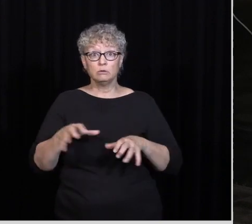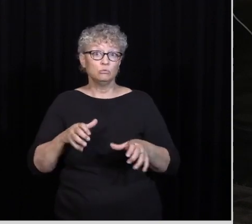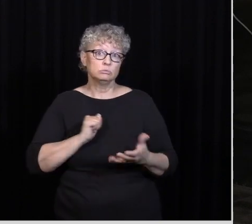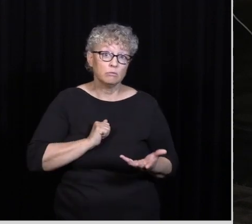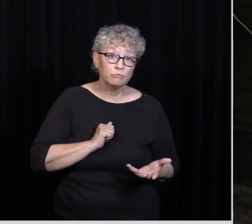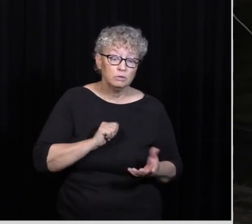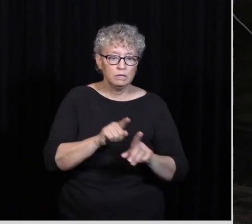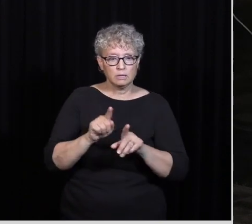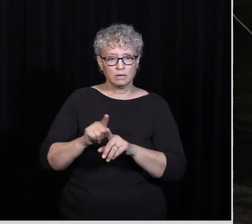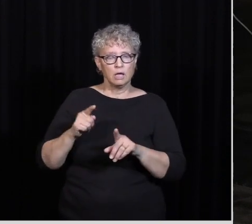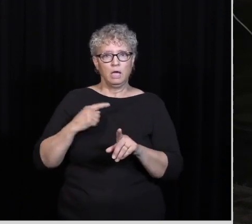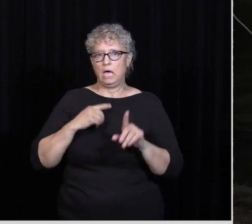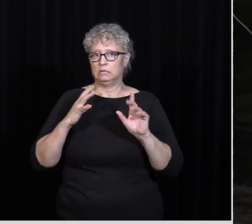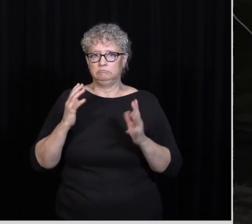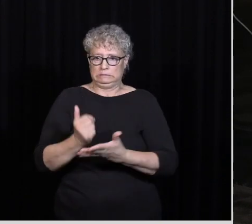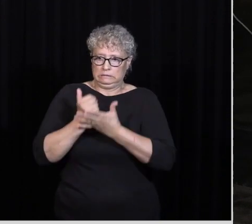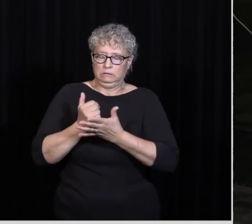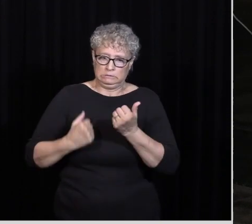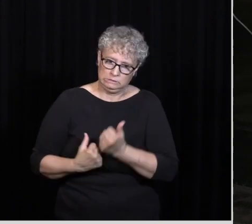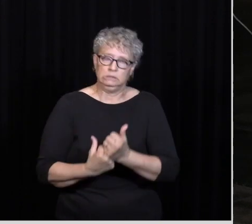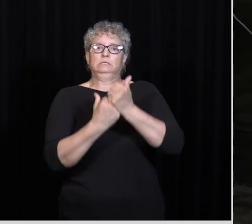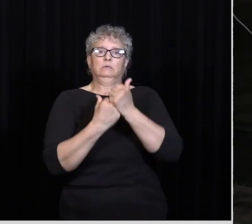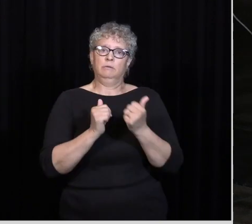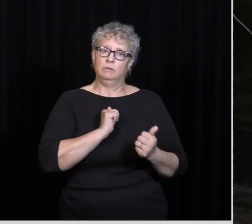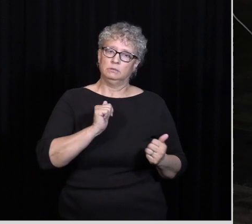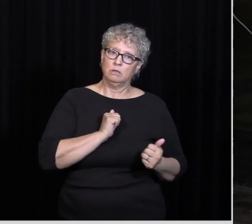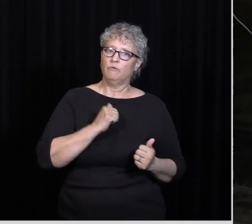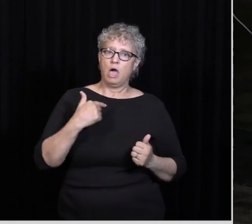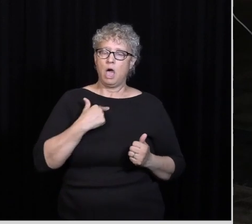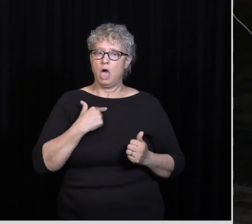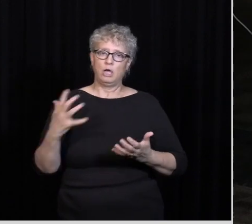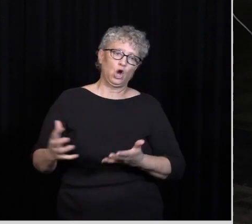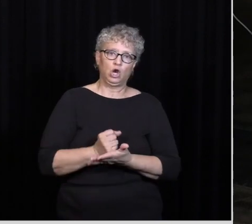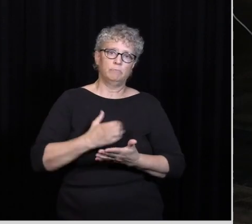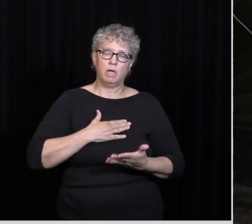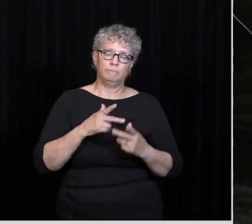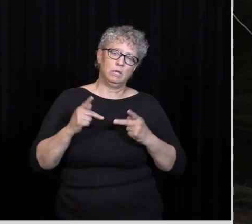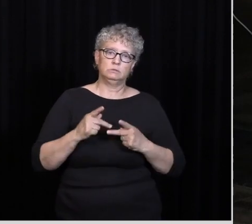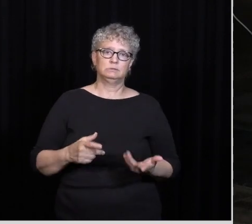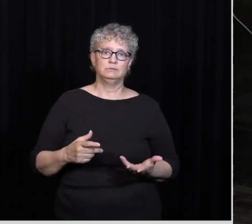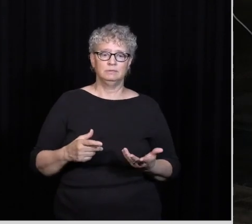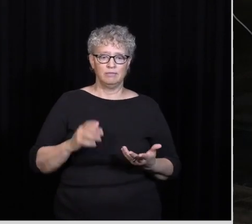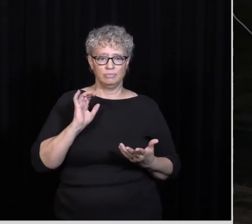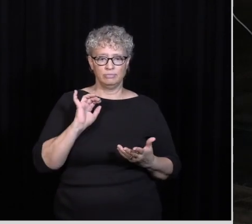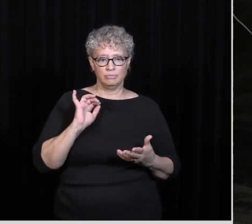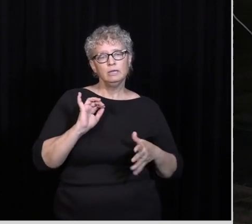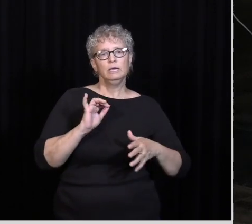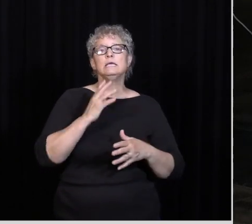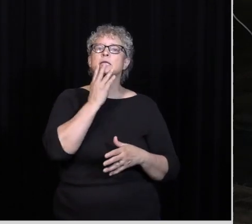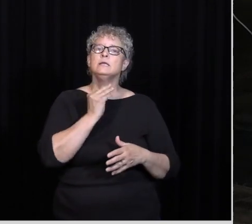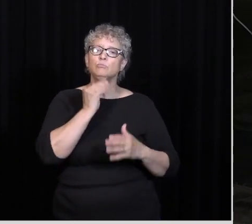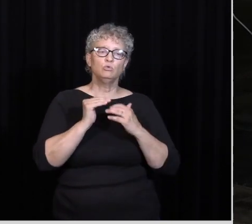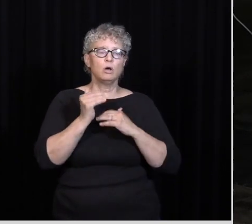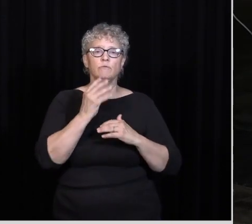Right Like I've pulled myself Up by my bootstraps I think I've earned My place That's That's the second half Hebrew of Hebrews